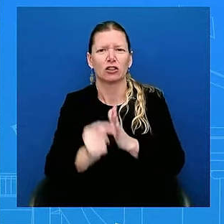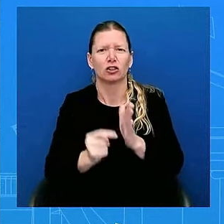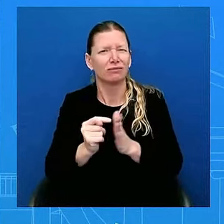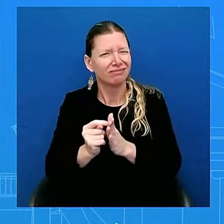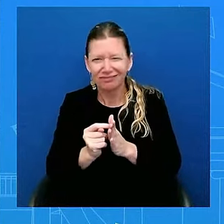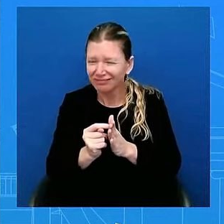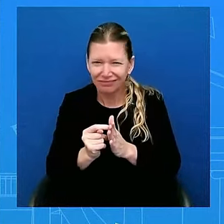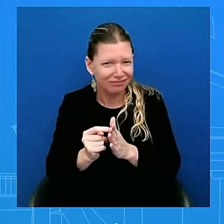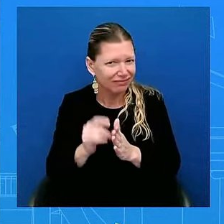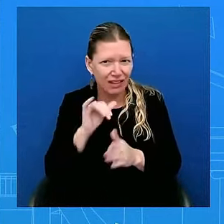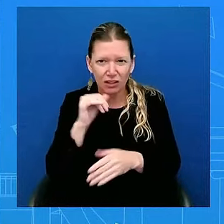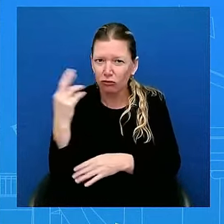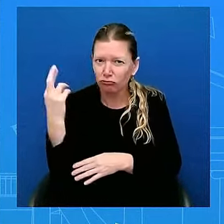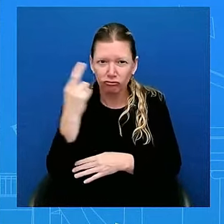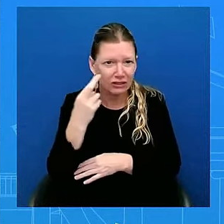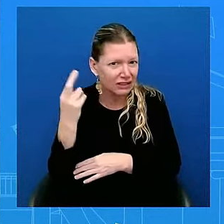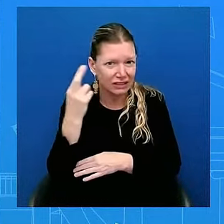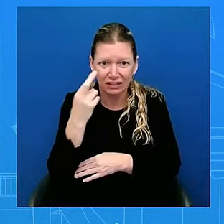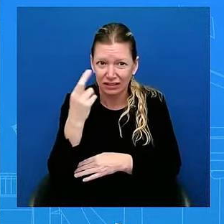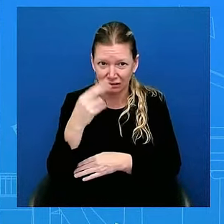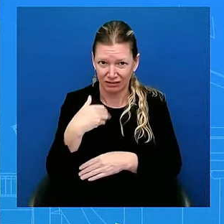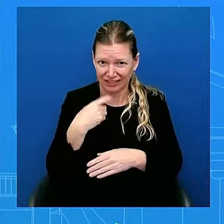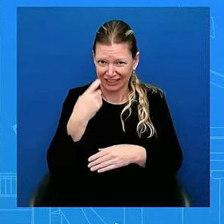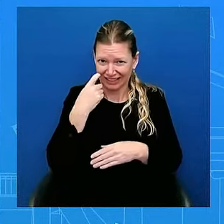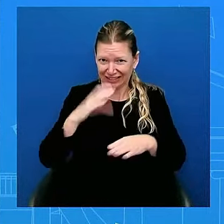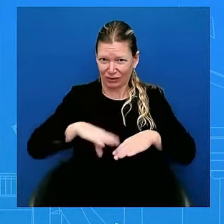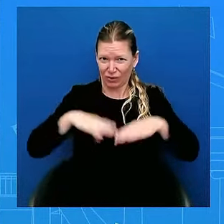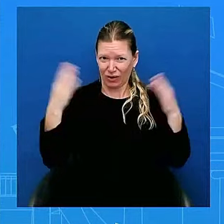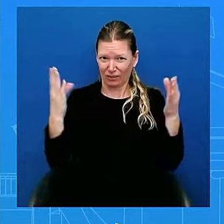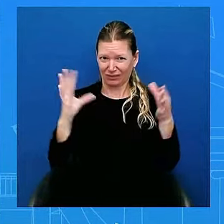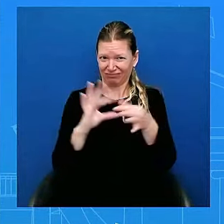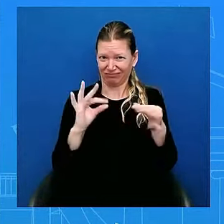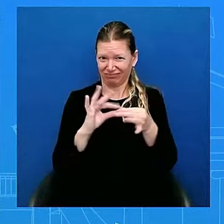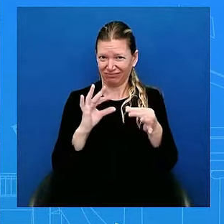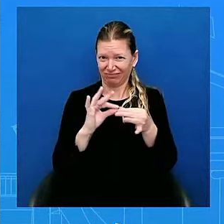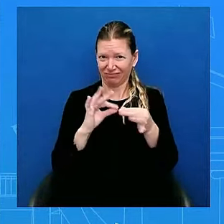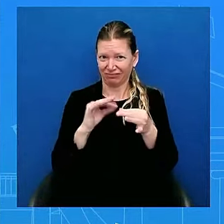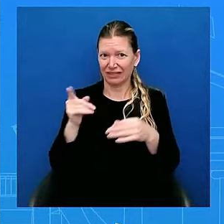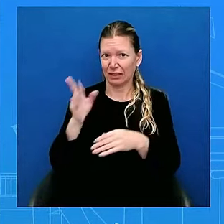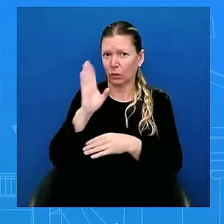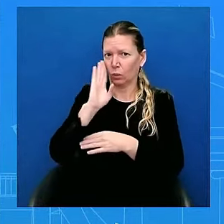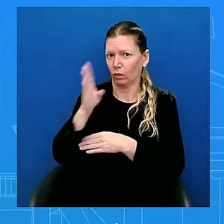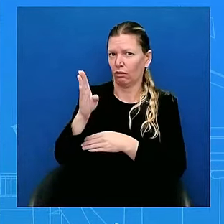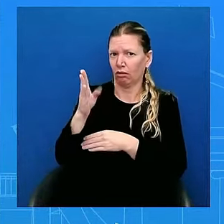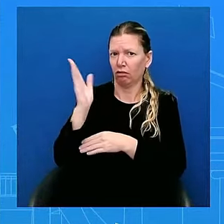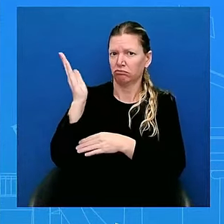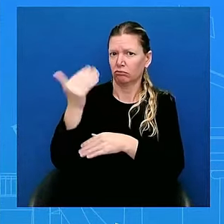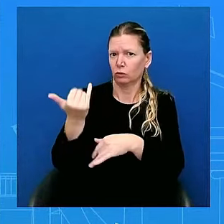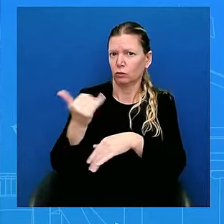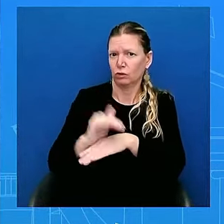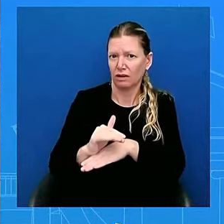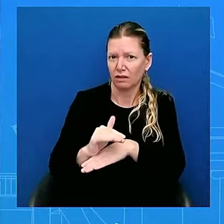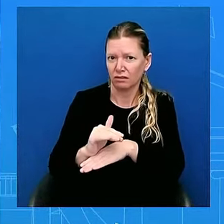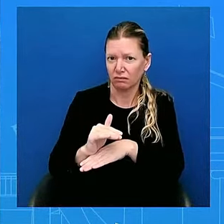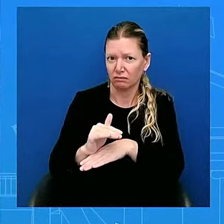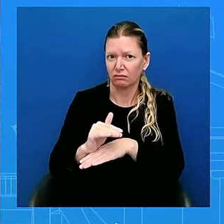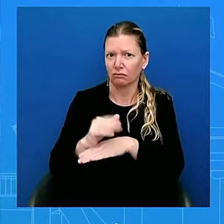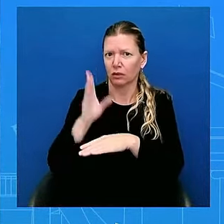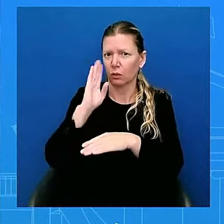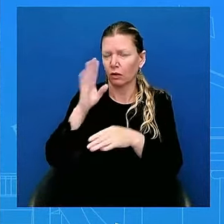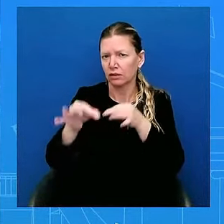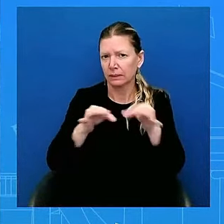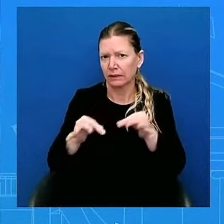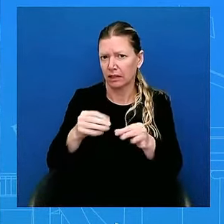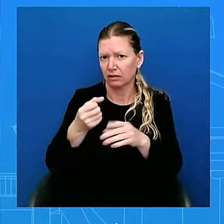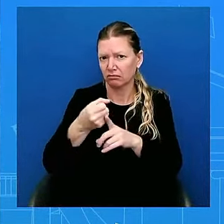and he will lay that out for free – you all and the American people – as to why he made that decision. So you're saying he believes that he's capable of serving